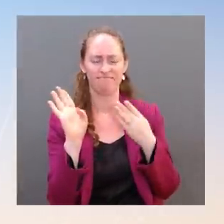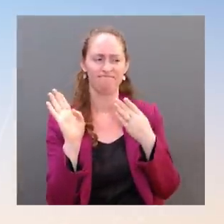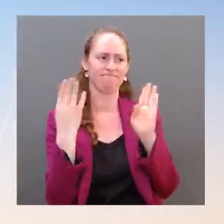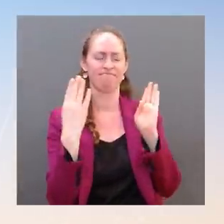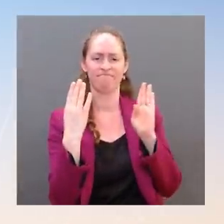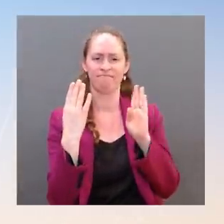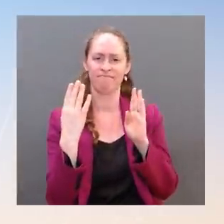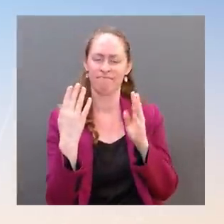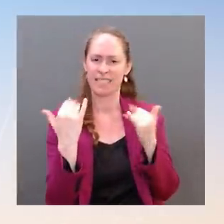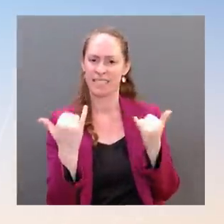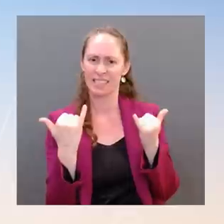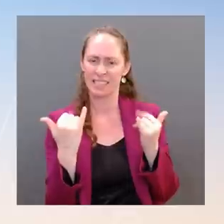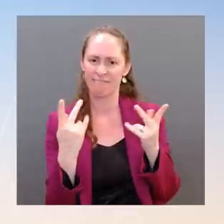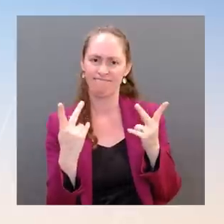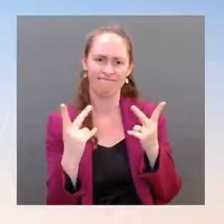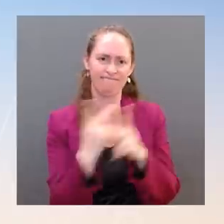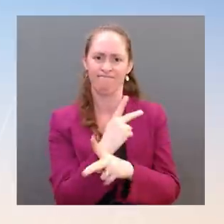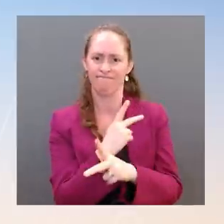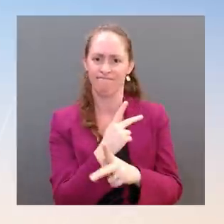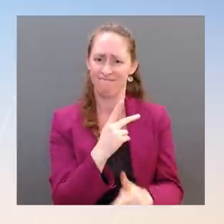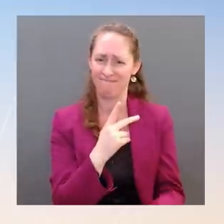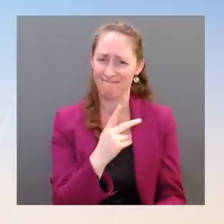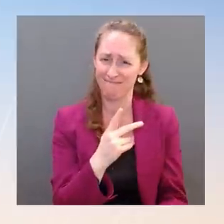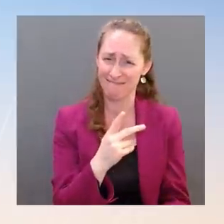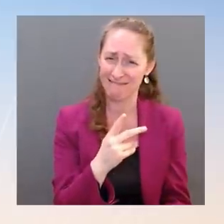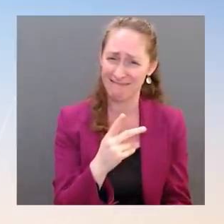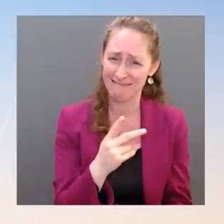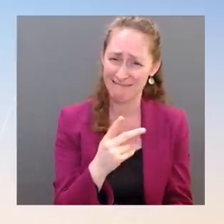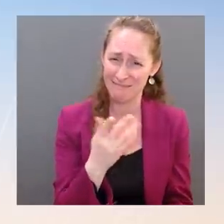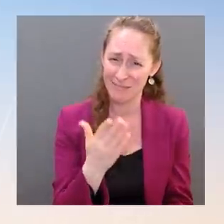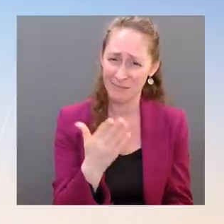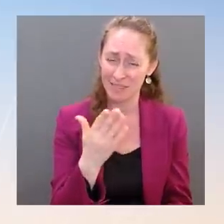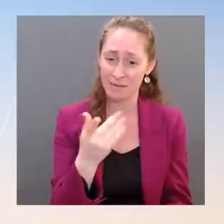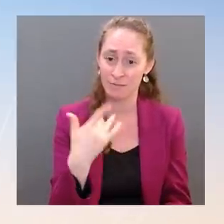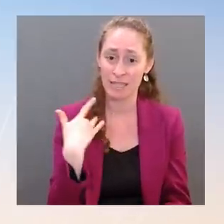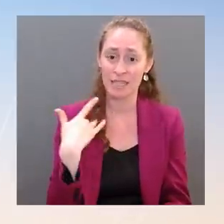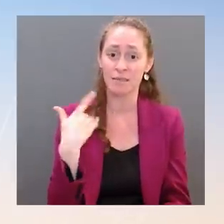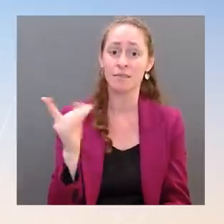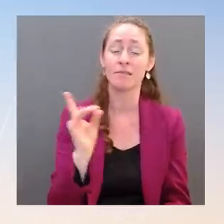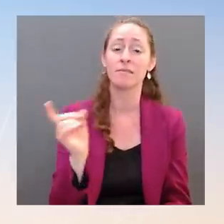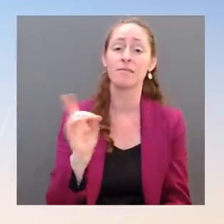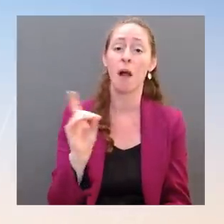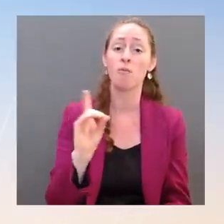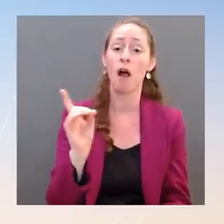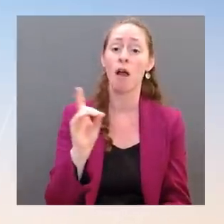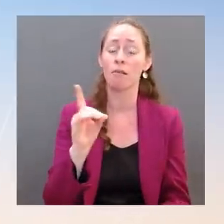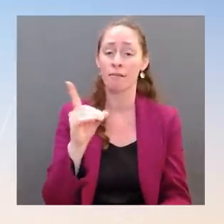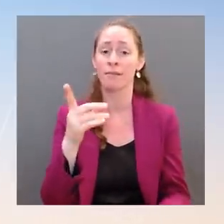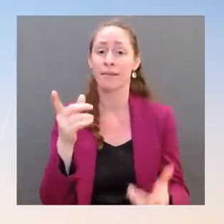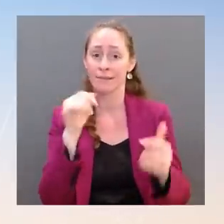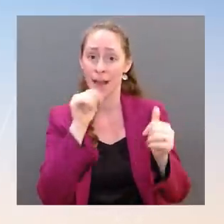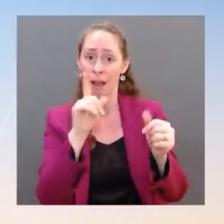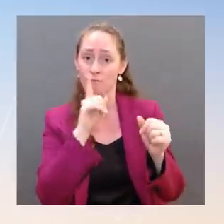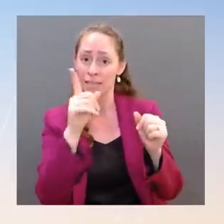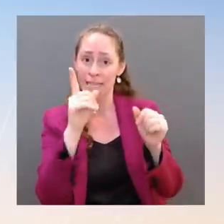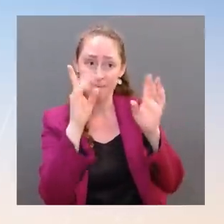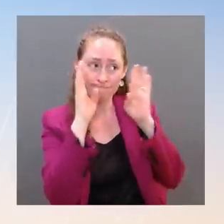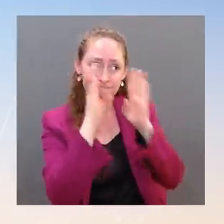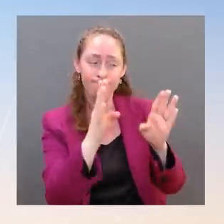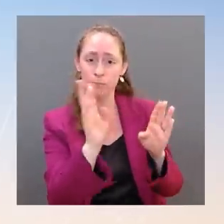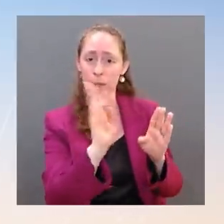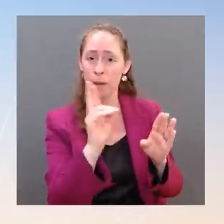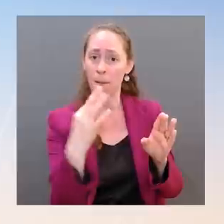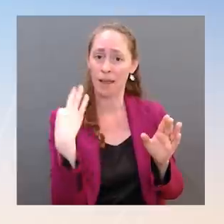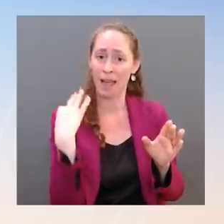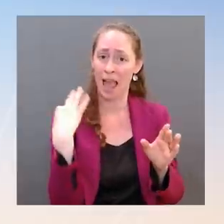Pennsylvania and gubernatorial nominee? Ms. You know, the President remains really focused on delivering for the